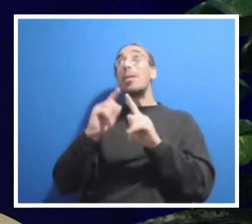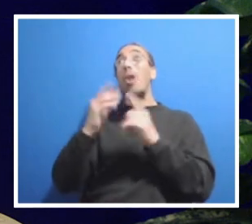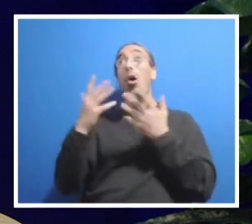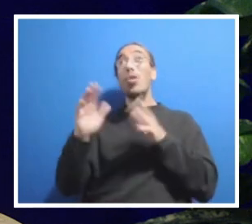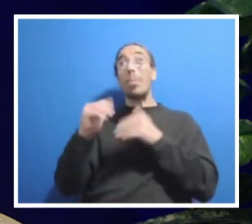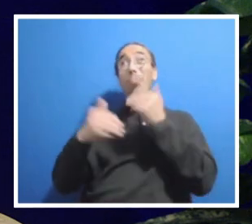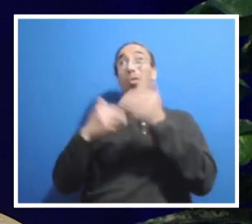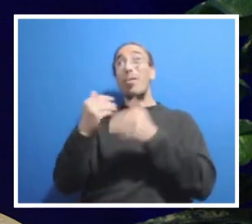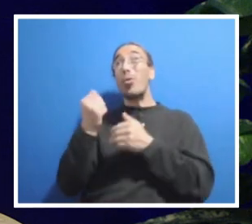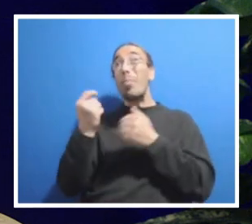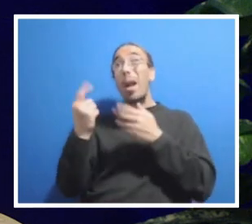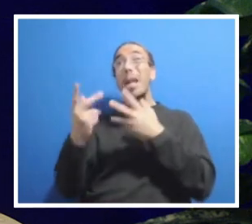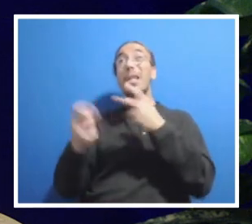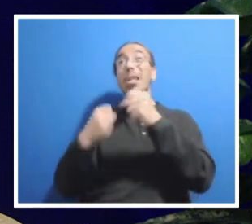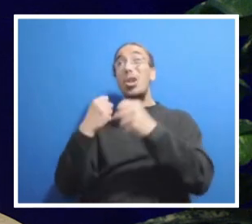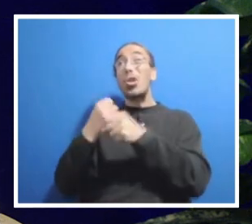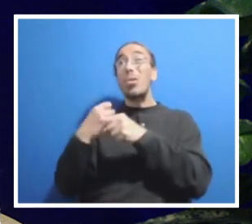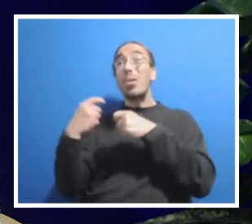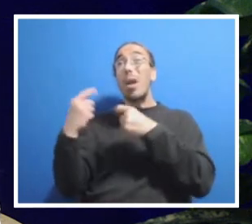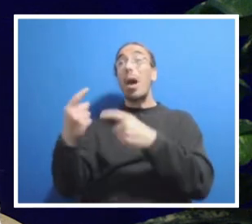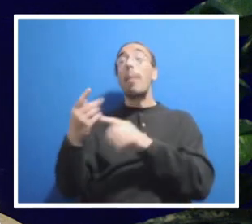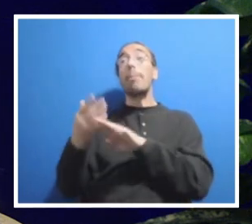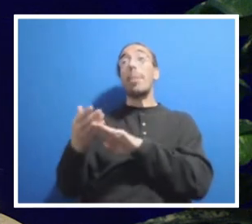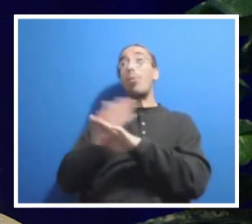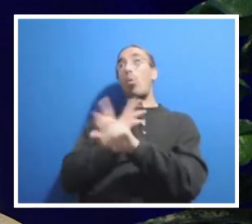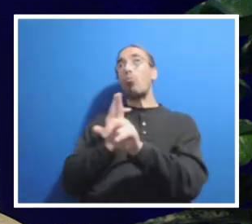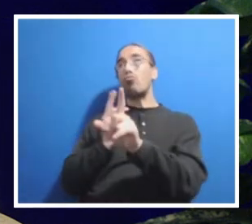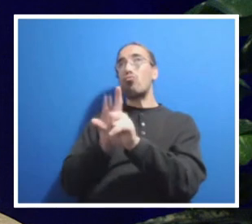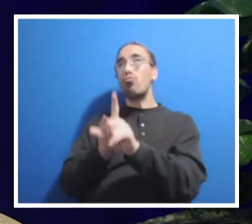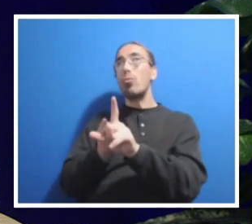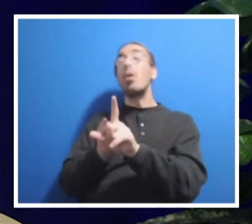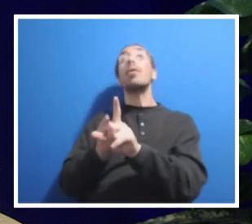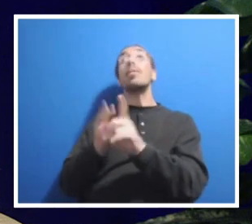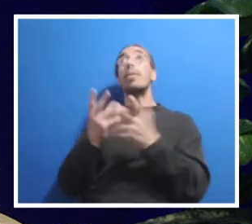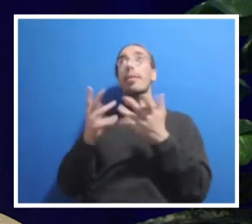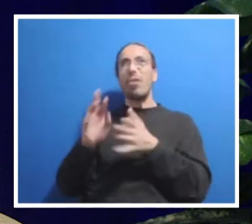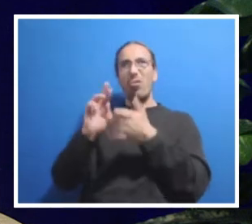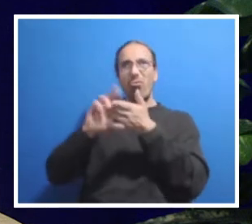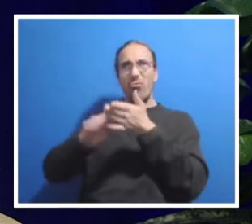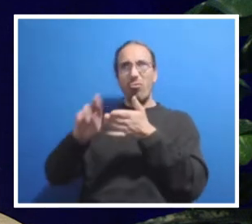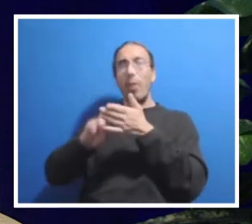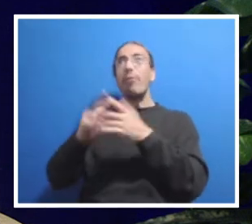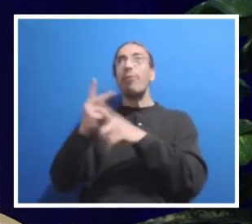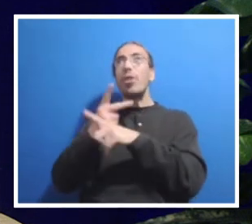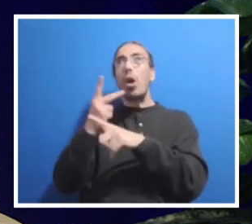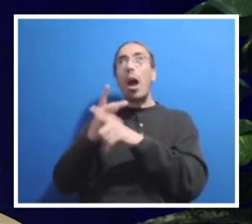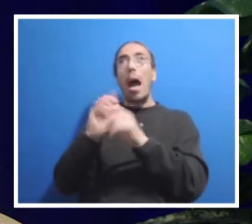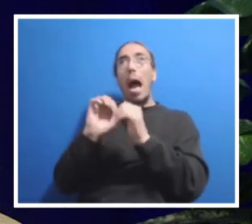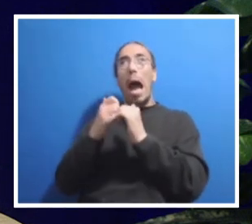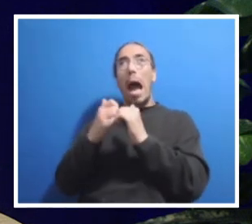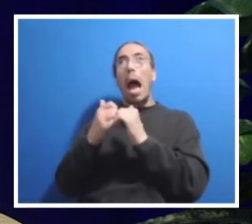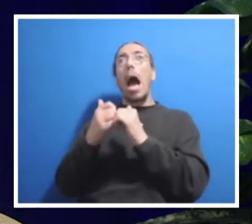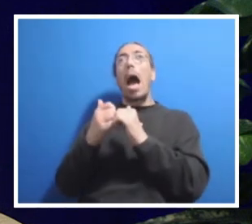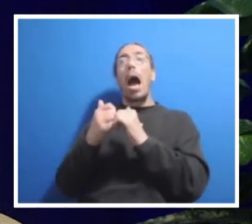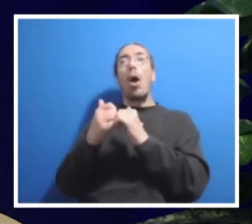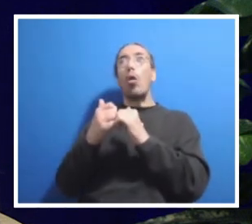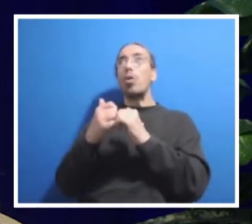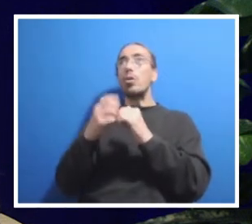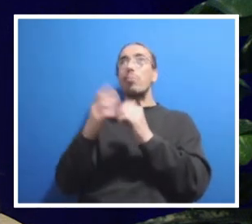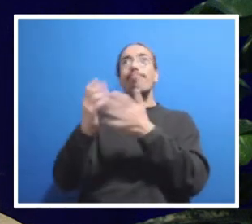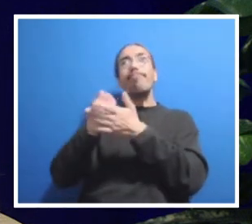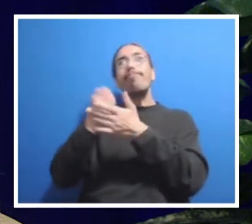years. Before I even arrived, Huron did a study for us figuring out how we could look at optimizing resources.